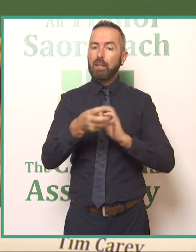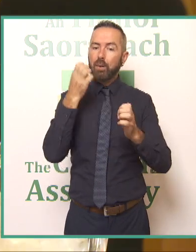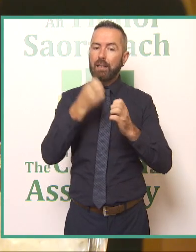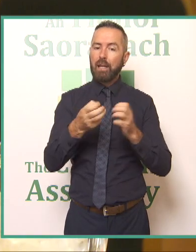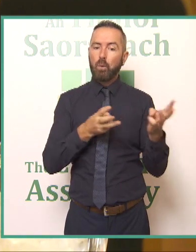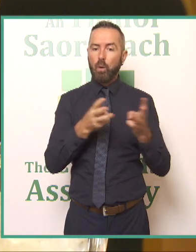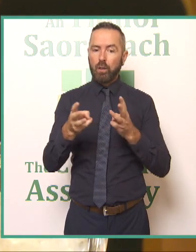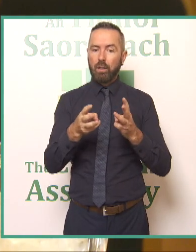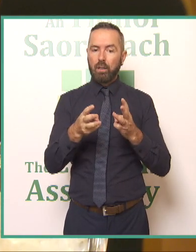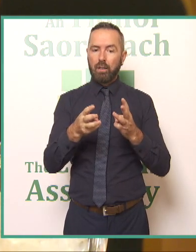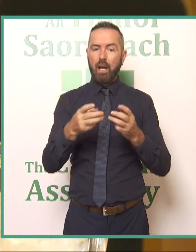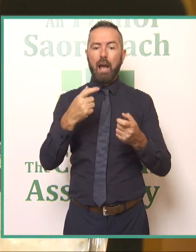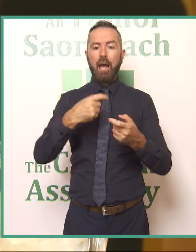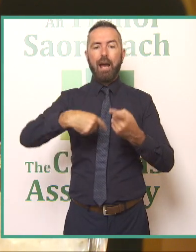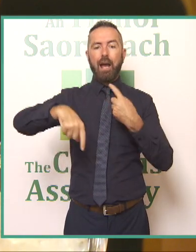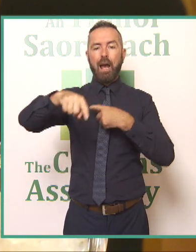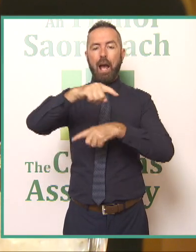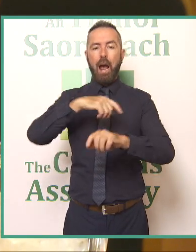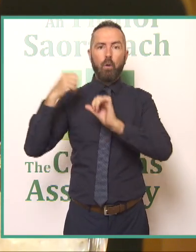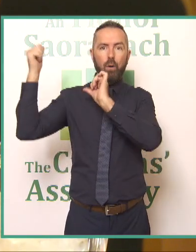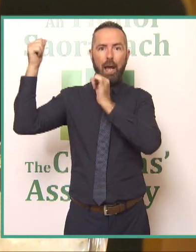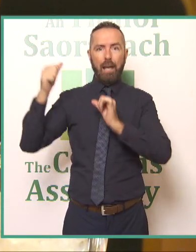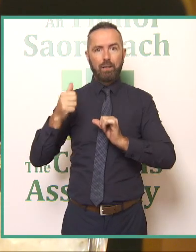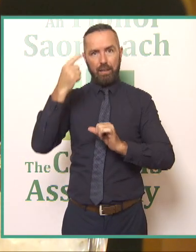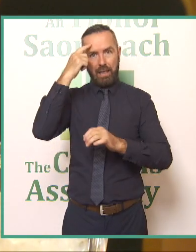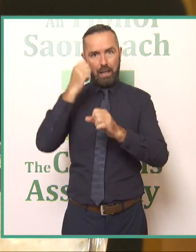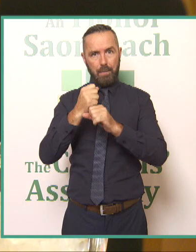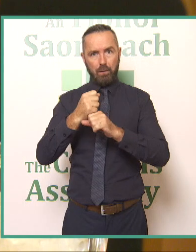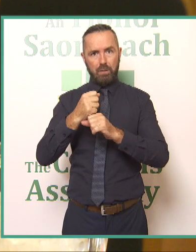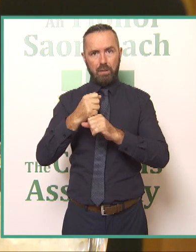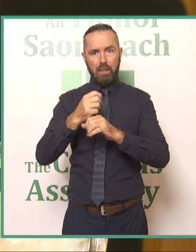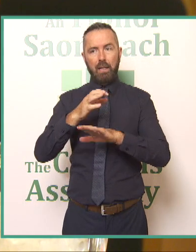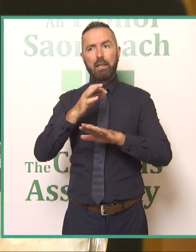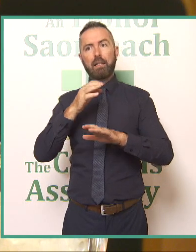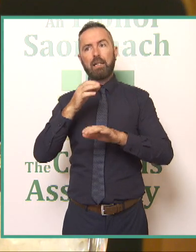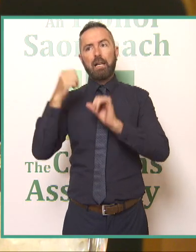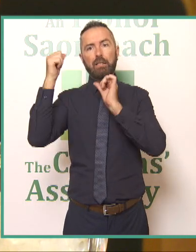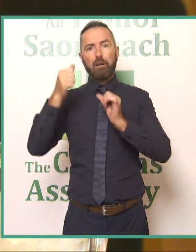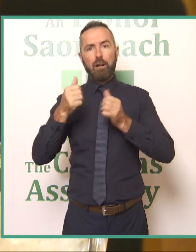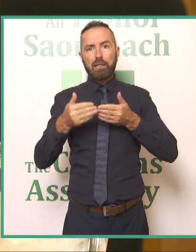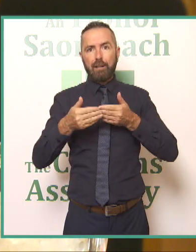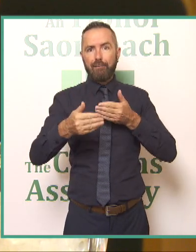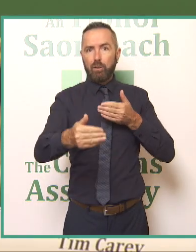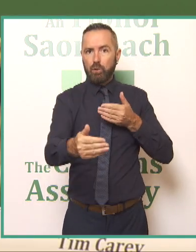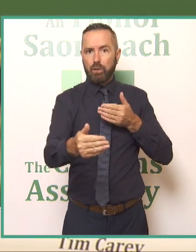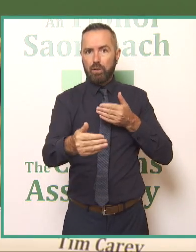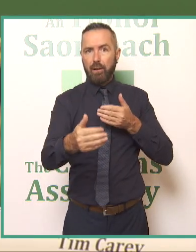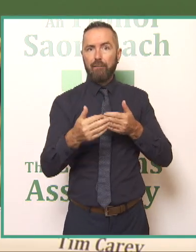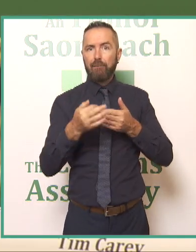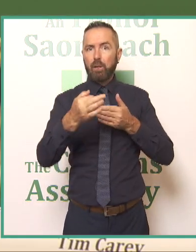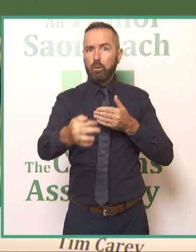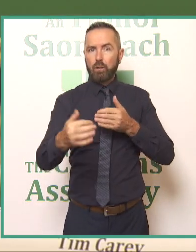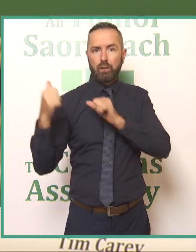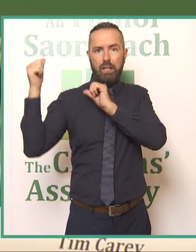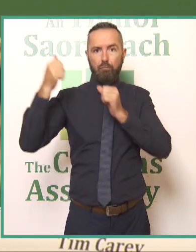well our answers rock our ancestors were actually thinking about the generations coming after them us and in